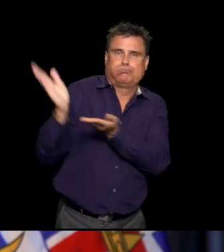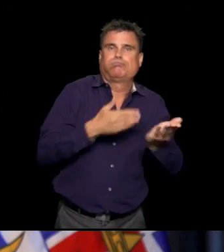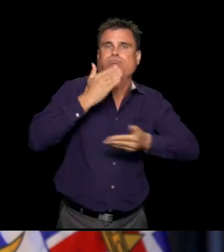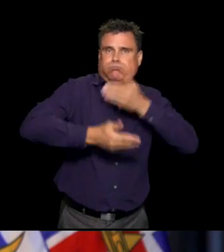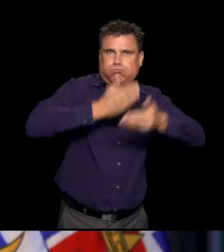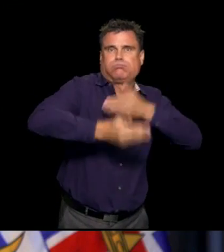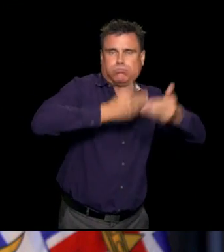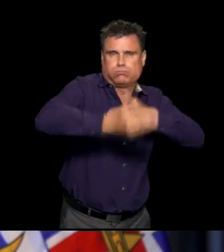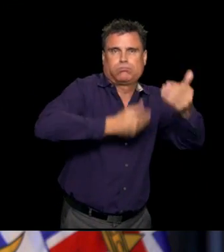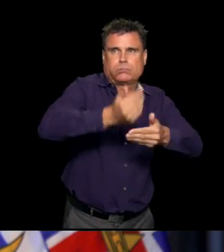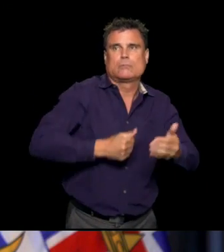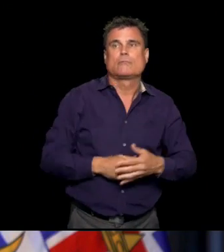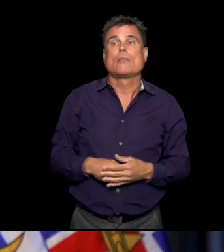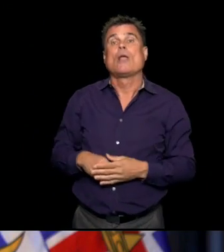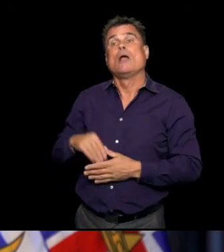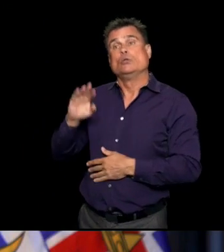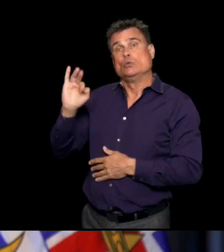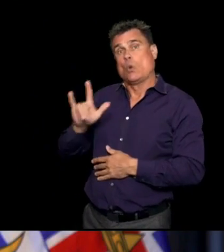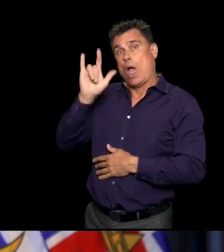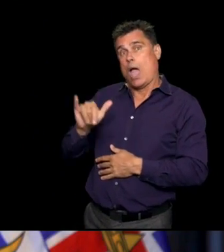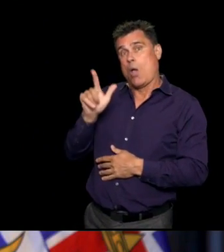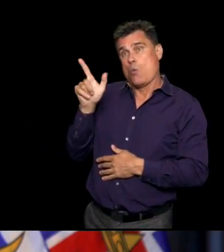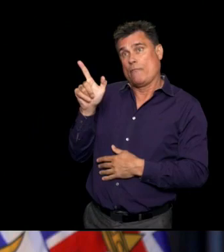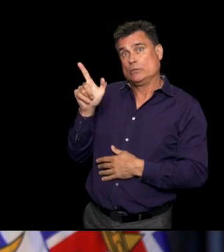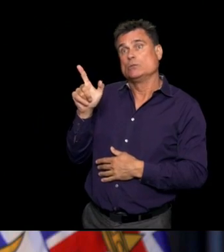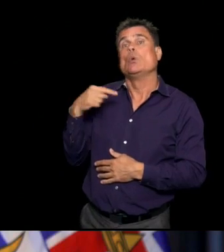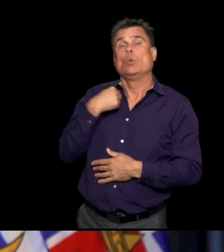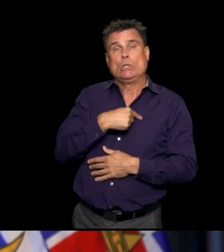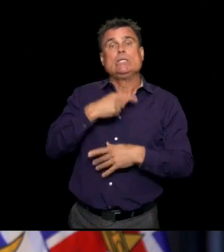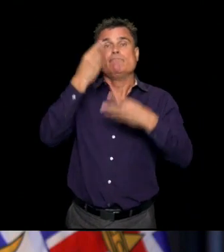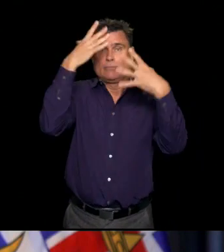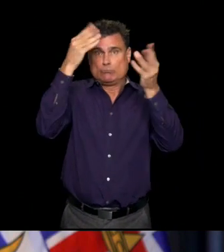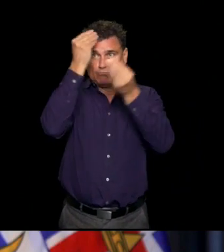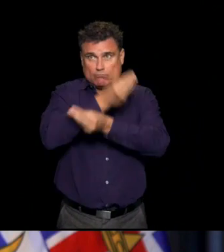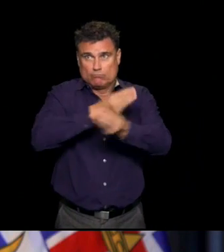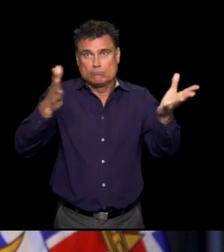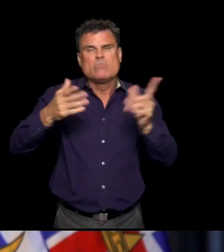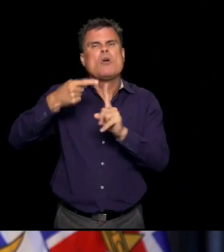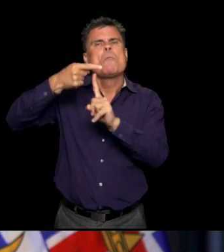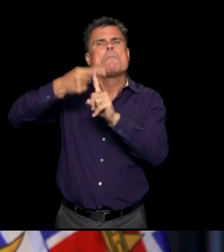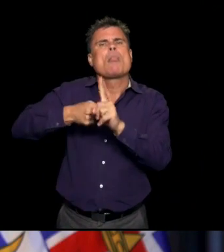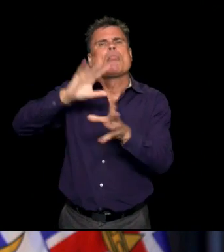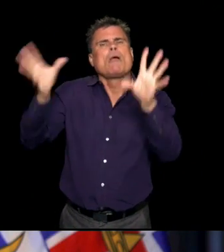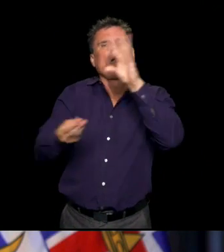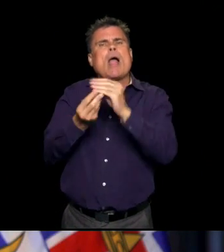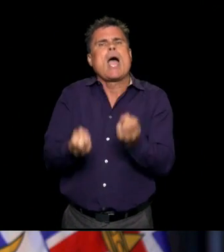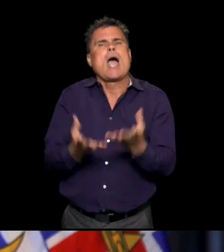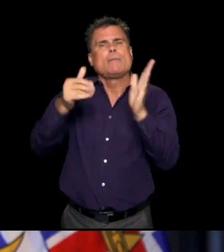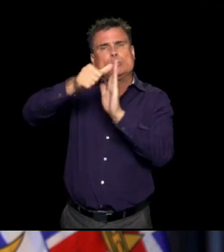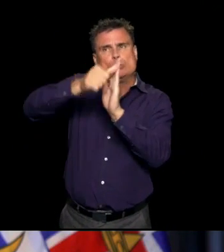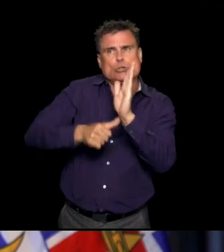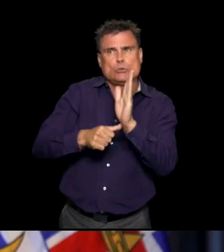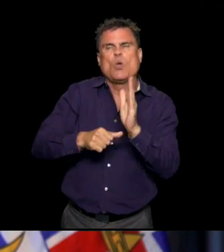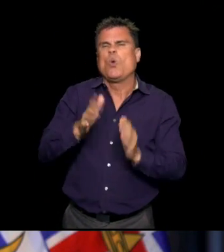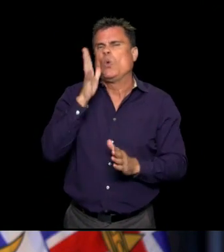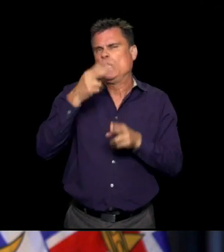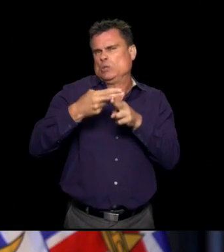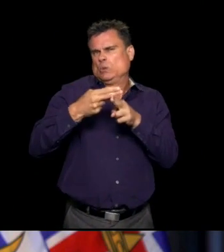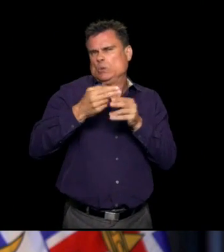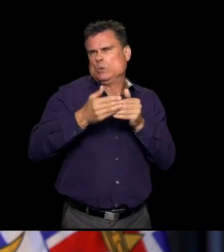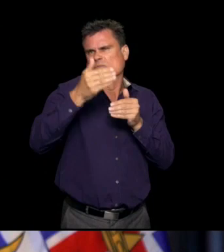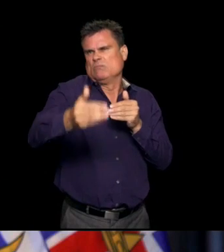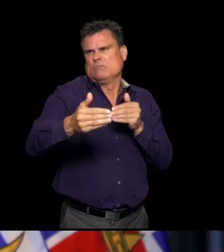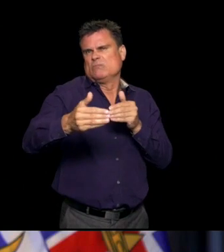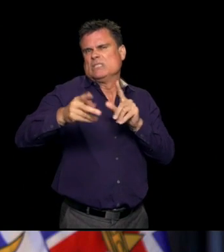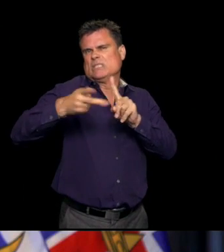non-urgent scheduled surgeries. On July 21, we released our first monthly report. And in the coming few days, we'll